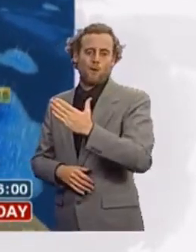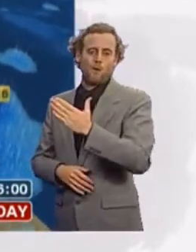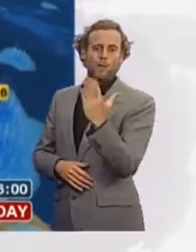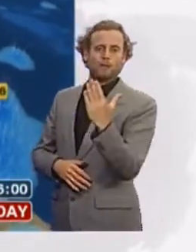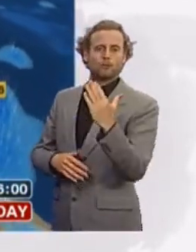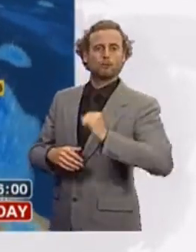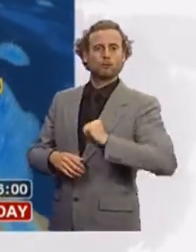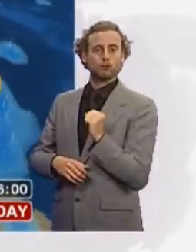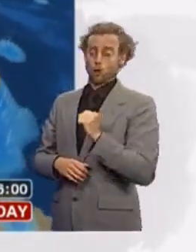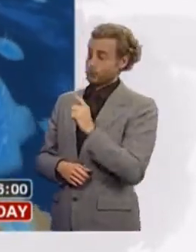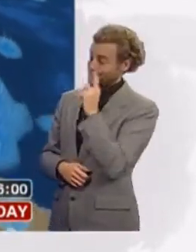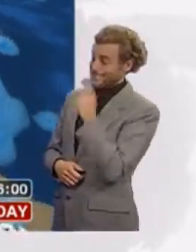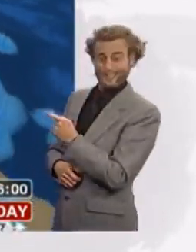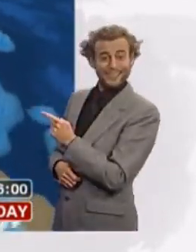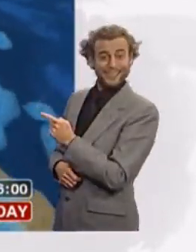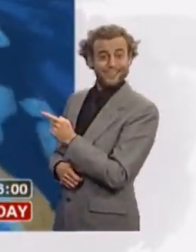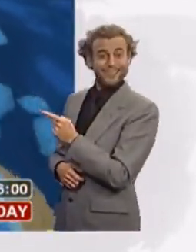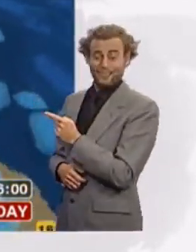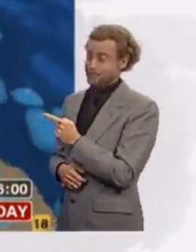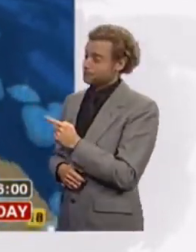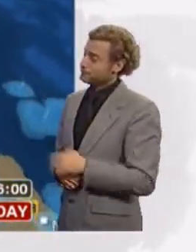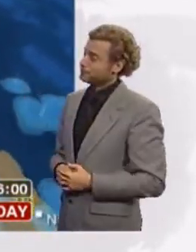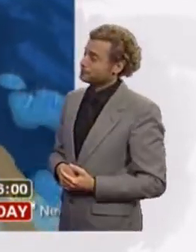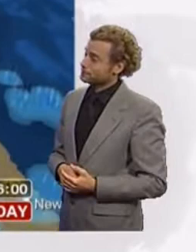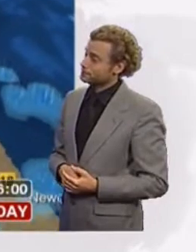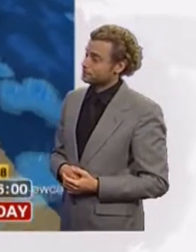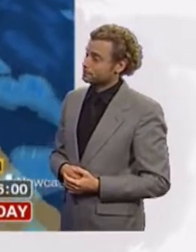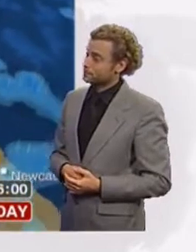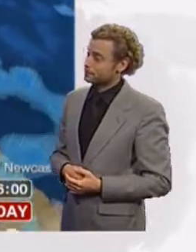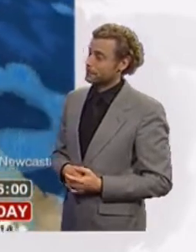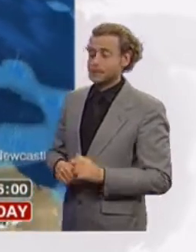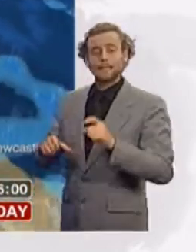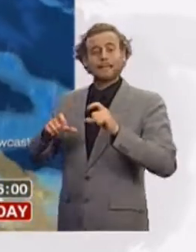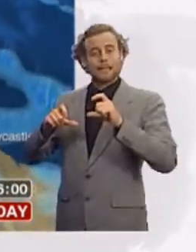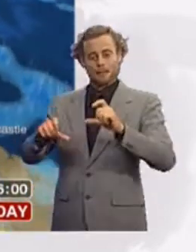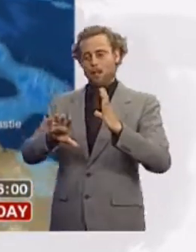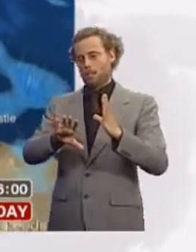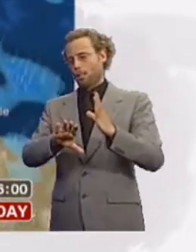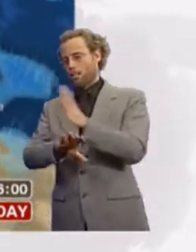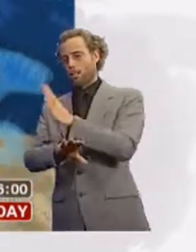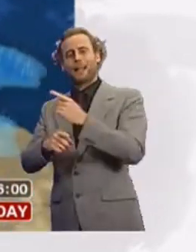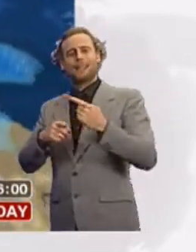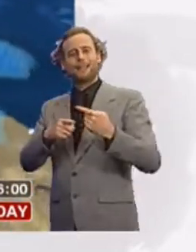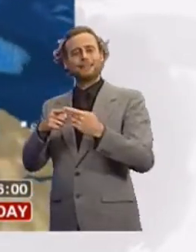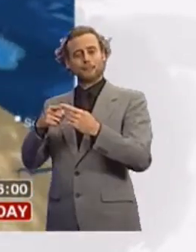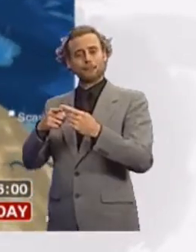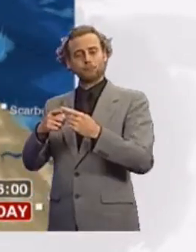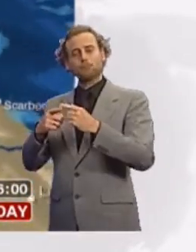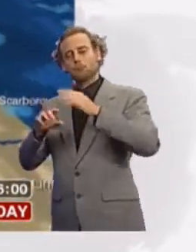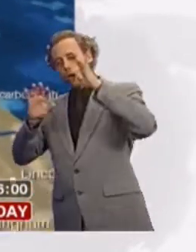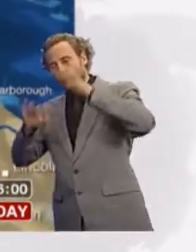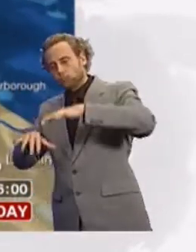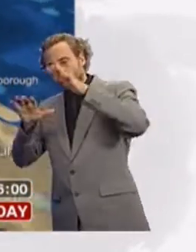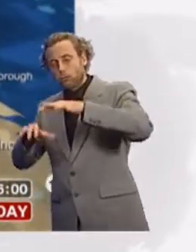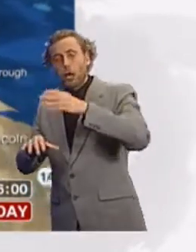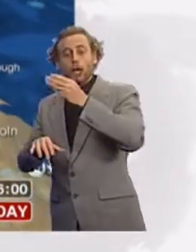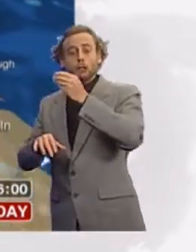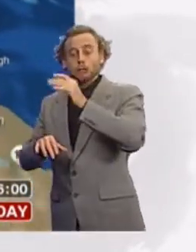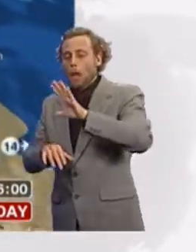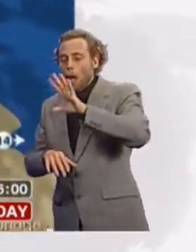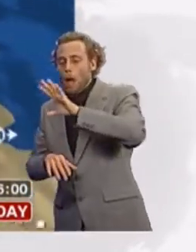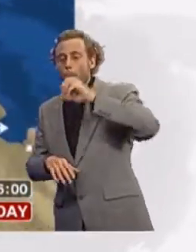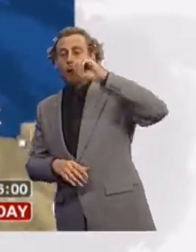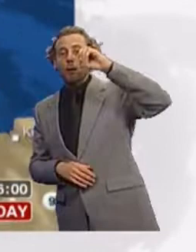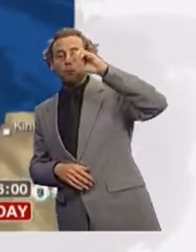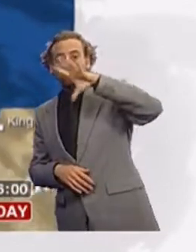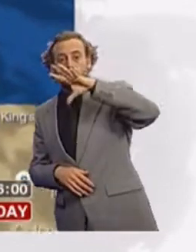Fort William, Auburn, down into the Glasgow and Eyre areas. Still some outbreaks of rain across the northeast, but a bit of brightness perhaps across some parts of Lothian.